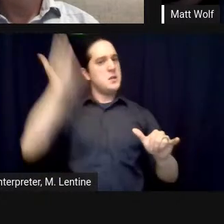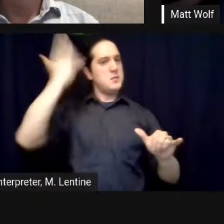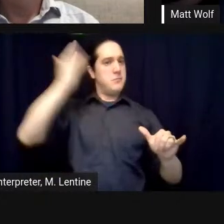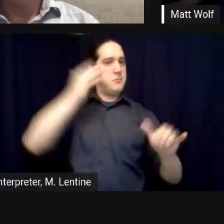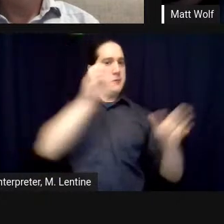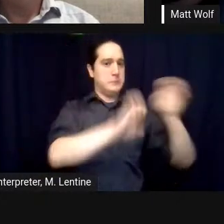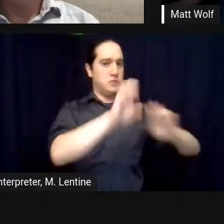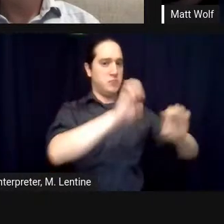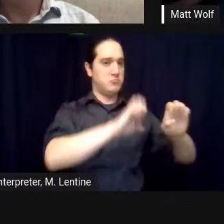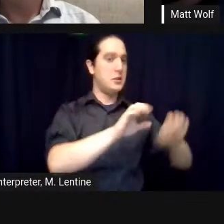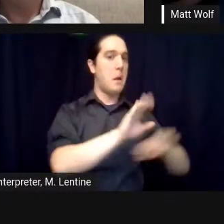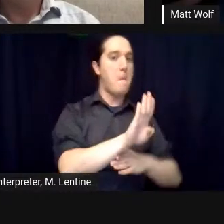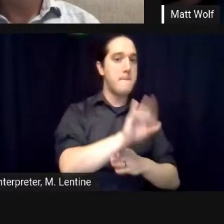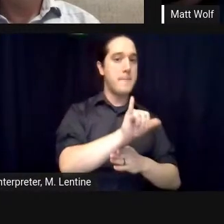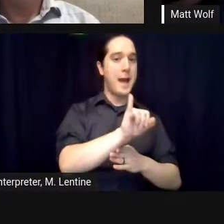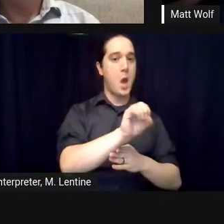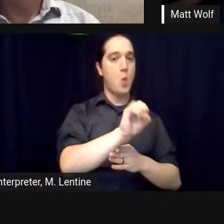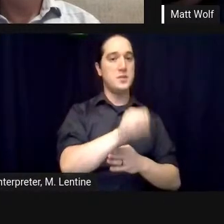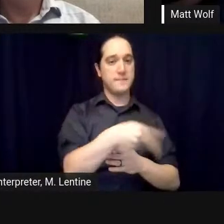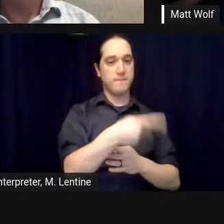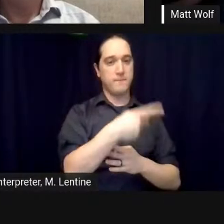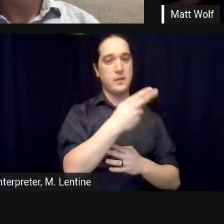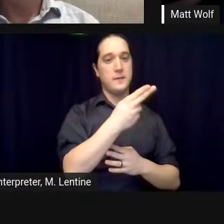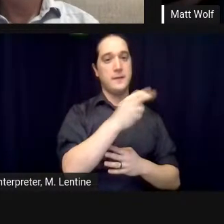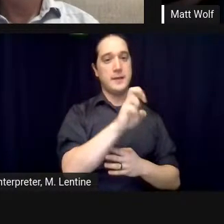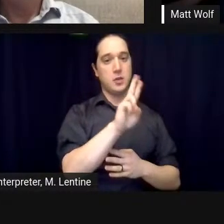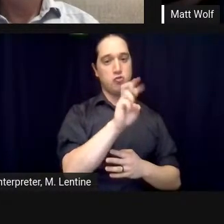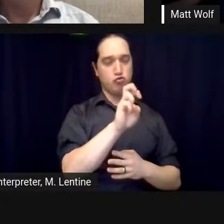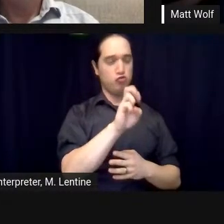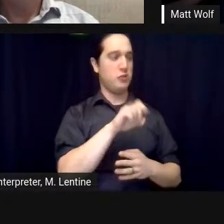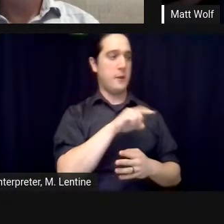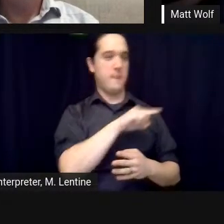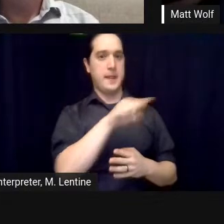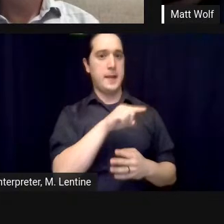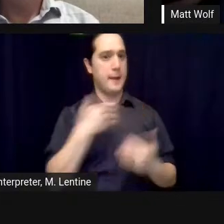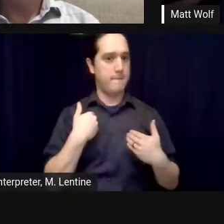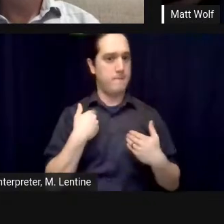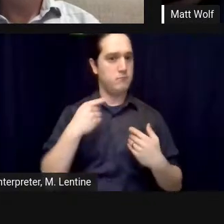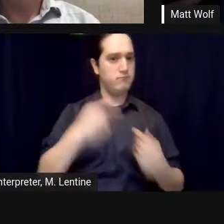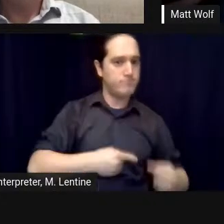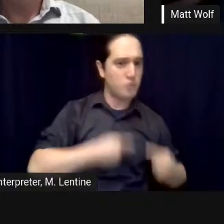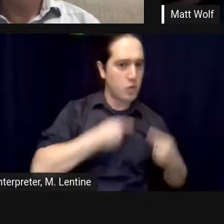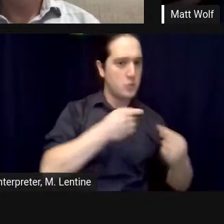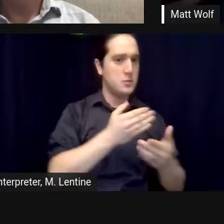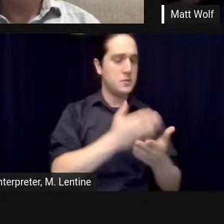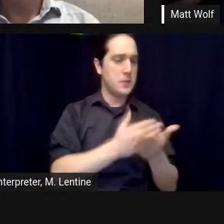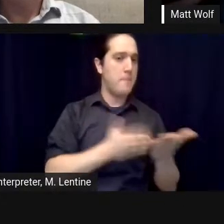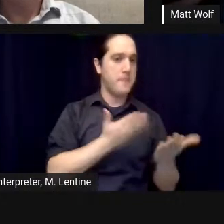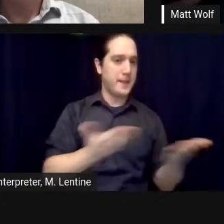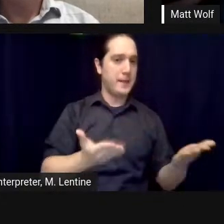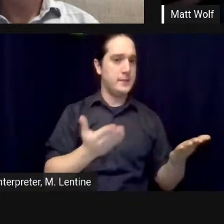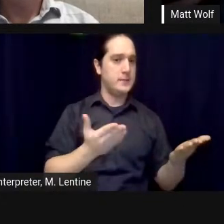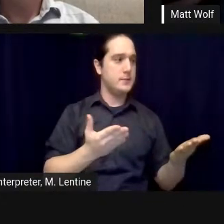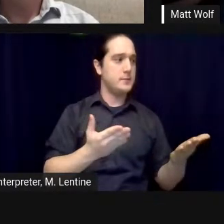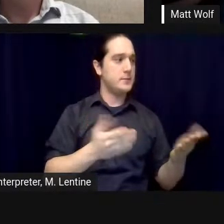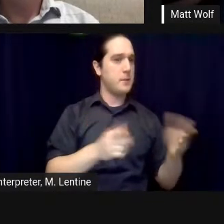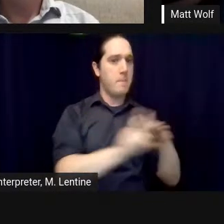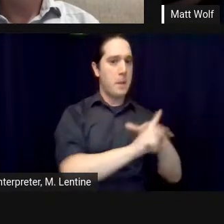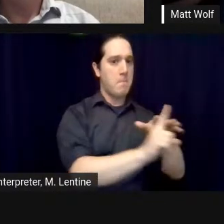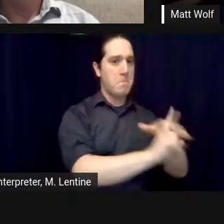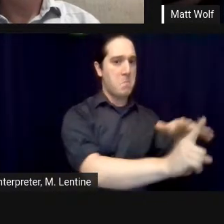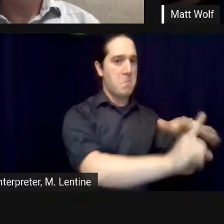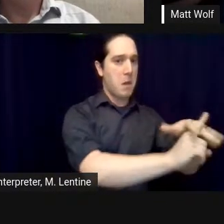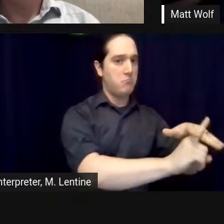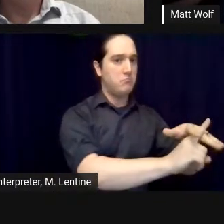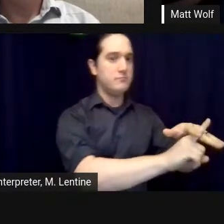um you know a lot of people have been asking about that and i was really struck by what mark said at the re-entry ceremony and i'm sure he could